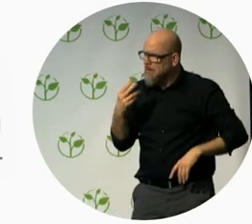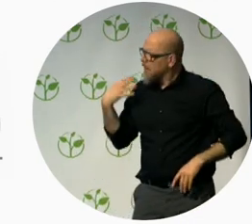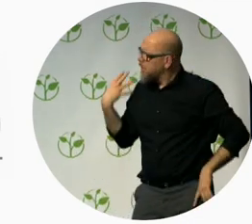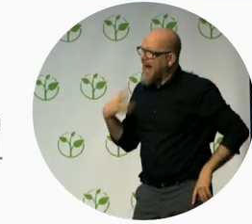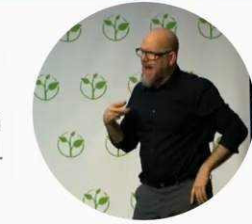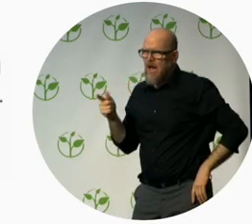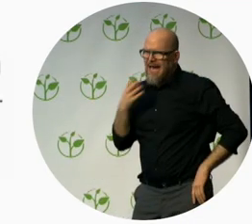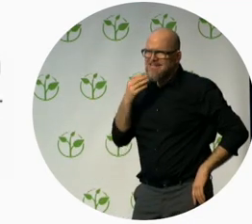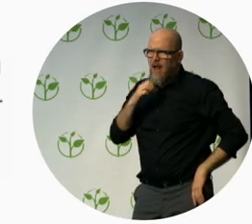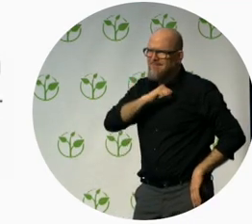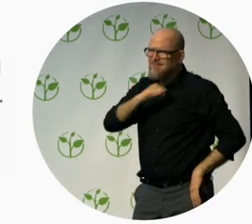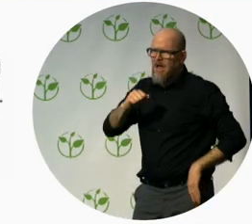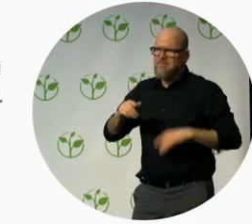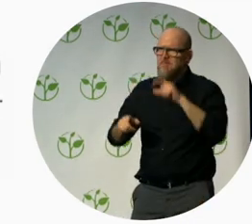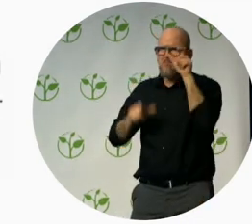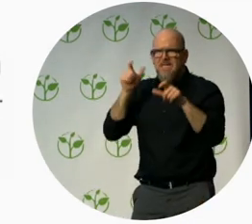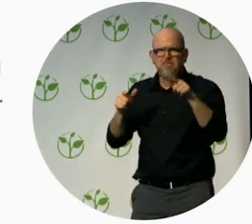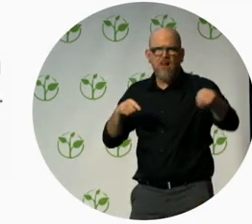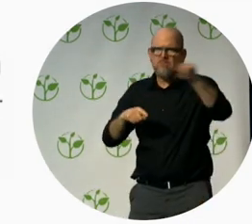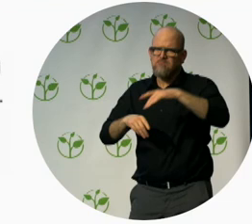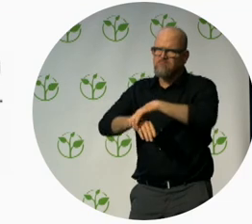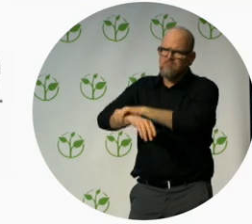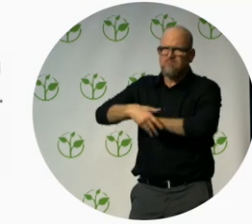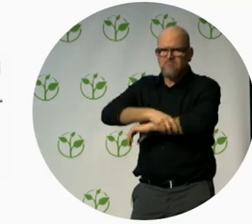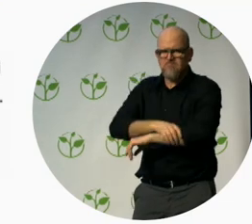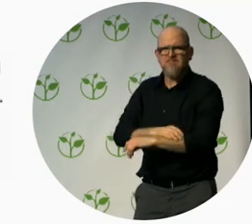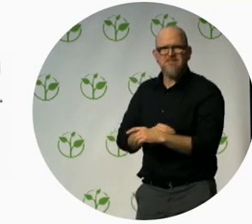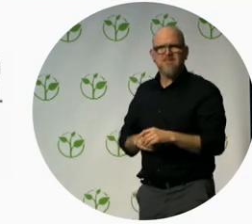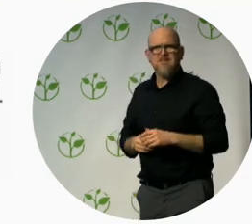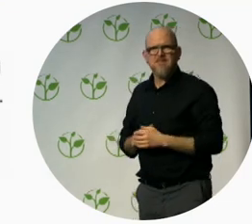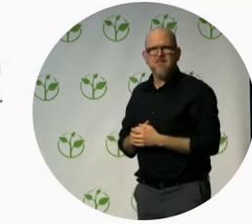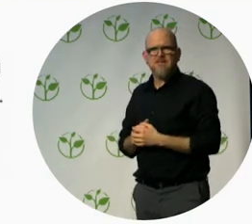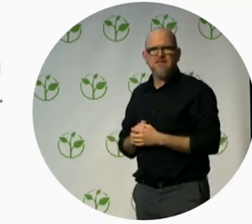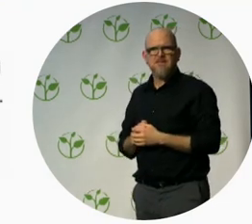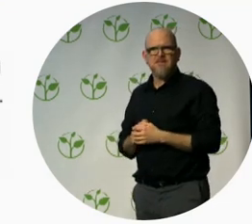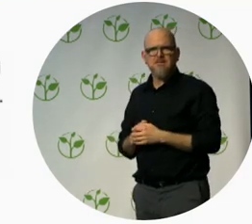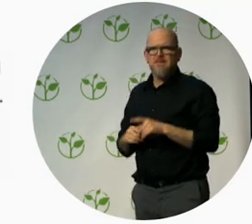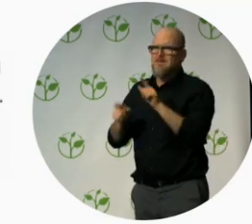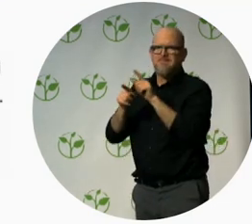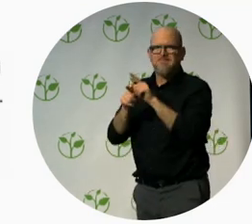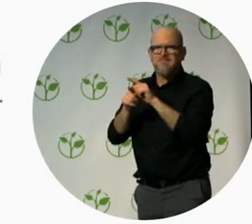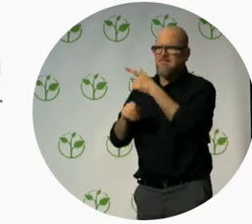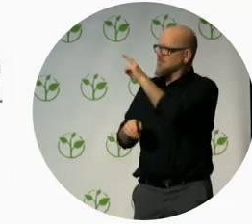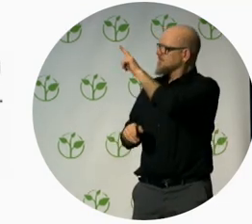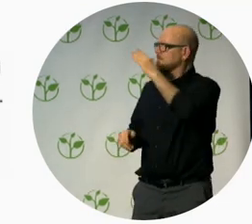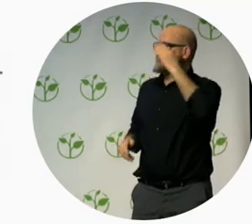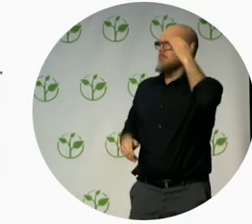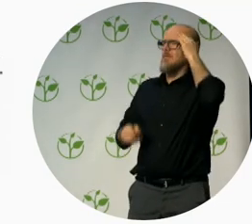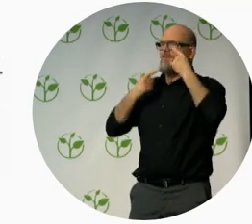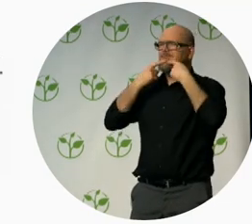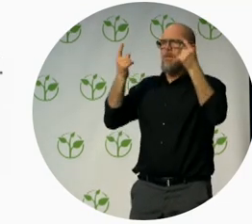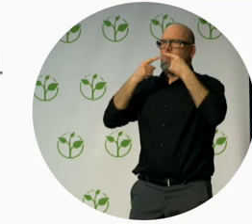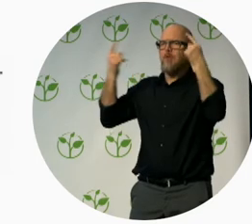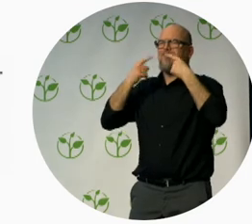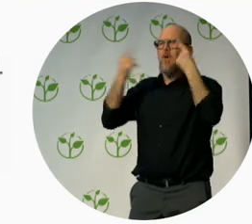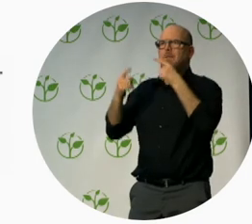to know, you are absolutely, you're legends. You are just legends. So it's wonderful to have you here with us, Yuval. So thank you so much.